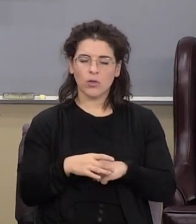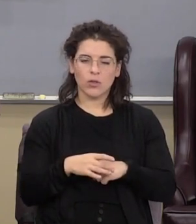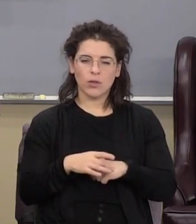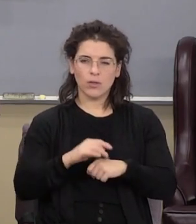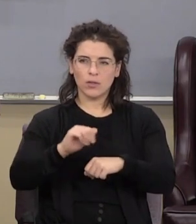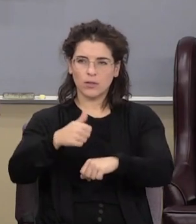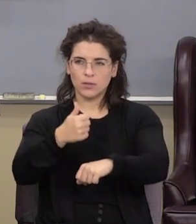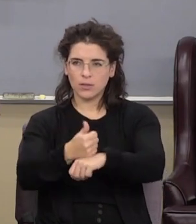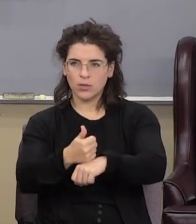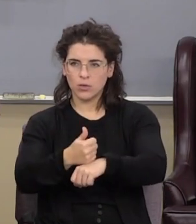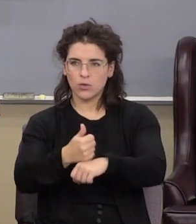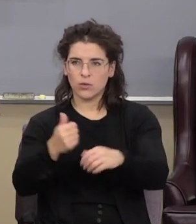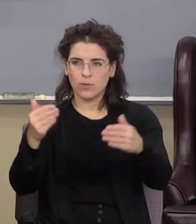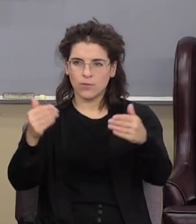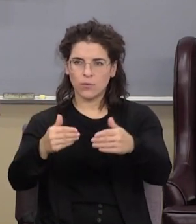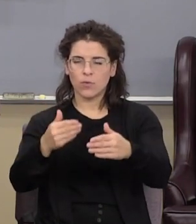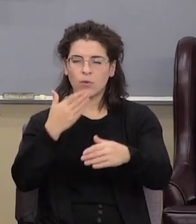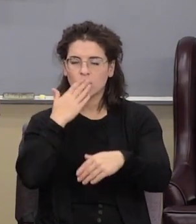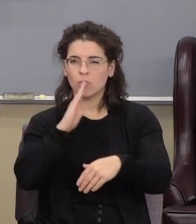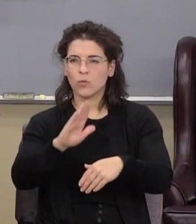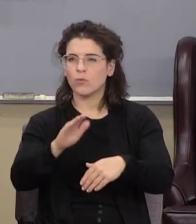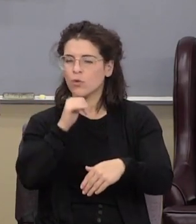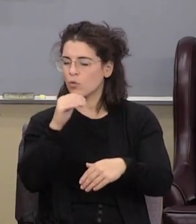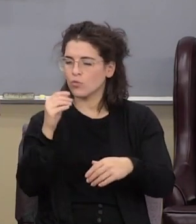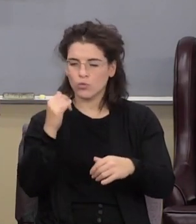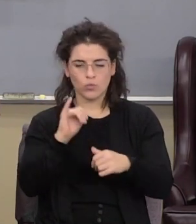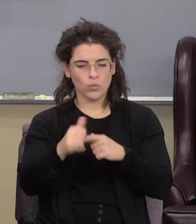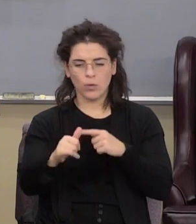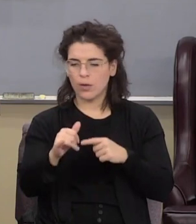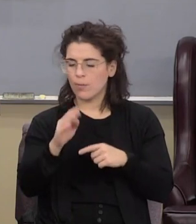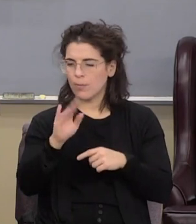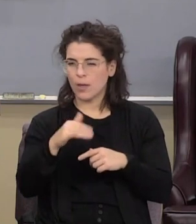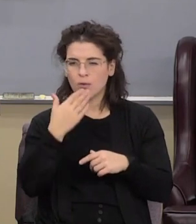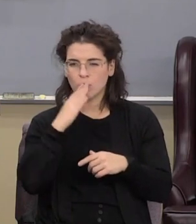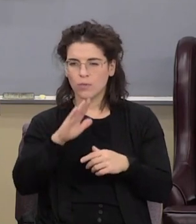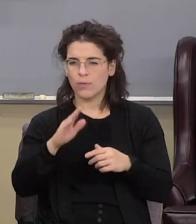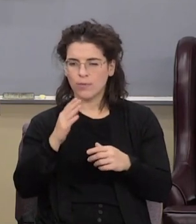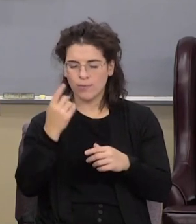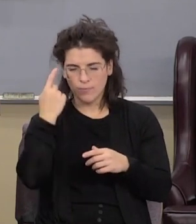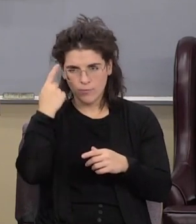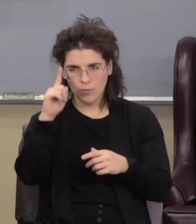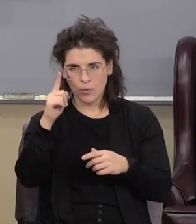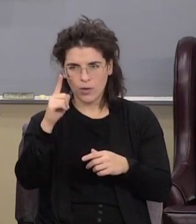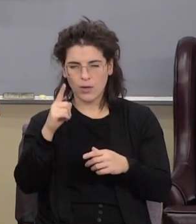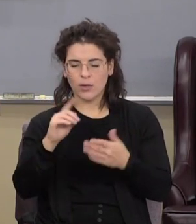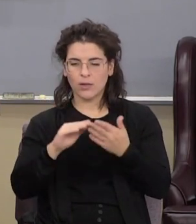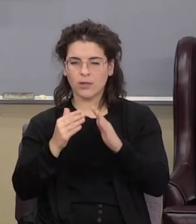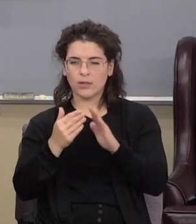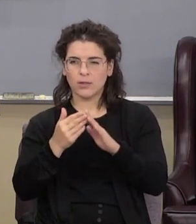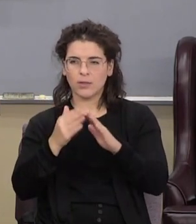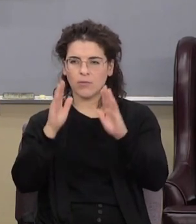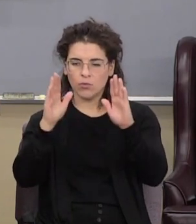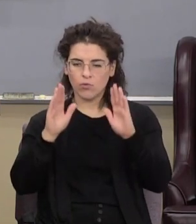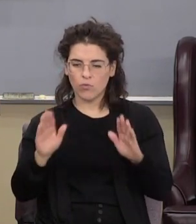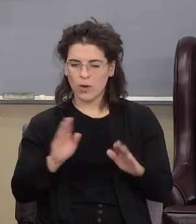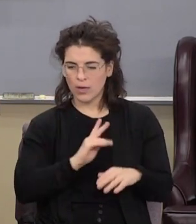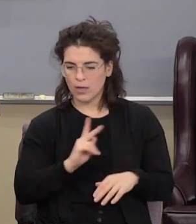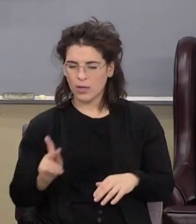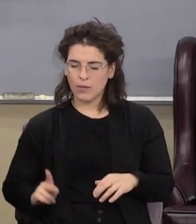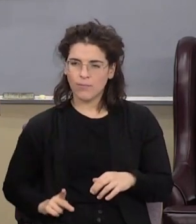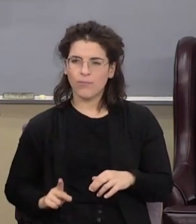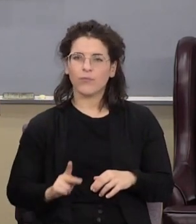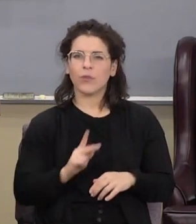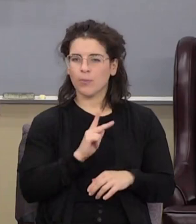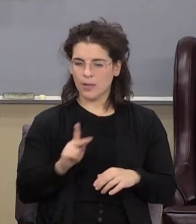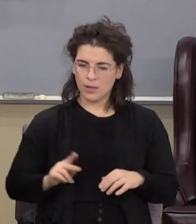Jerusalem Jesus said don't swear by Jerusalem for it's the city of the great king but it's going to be a kingdom of righteousness so